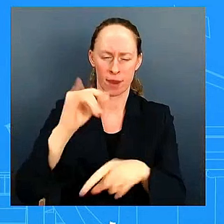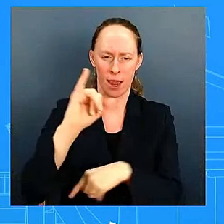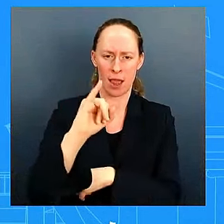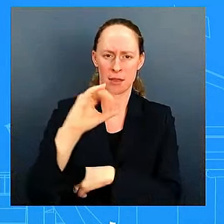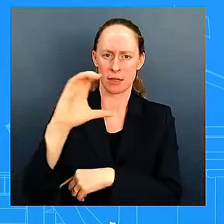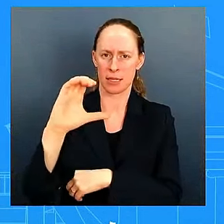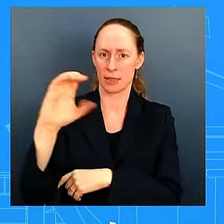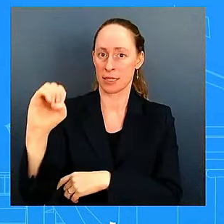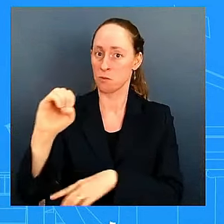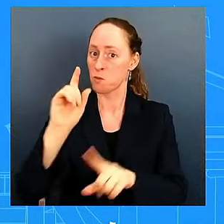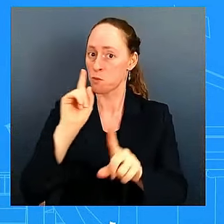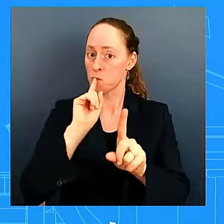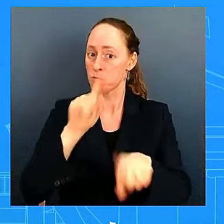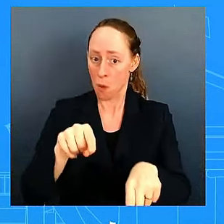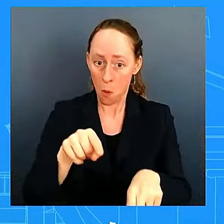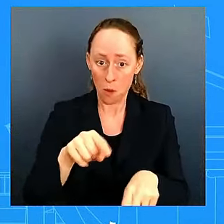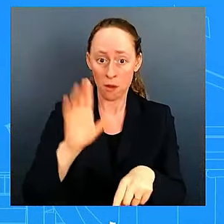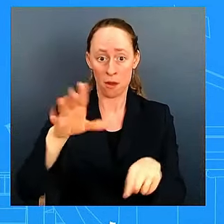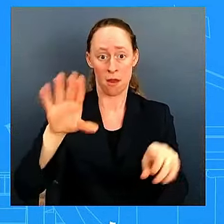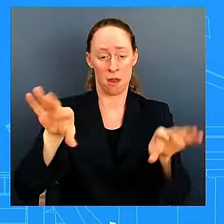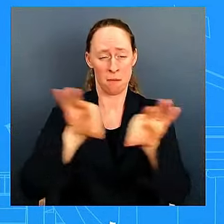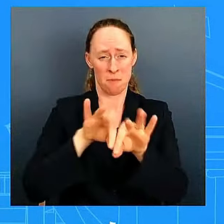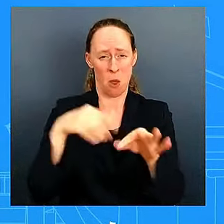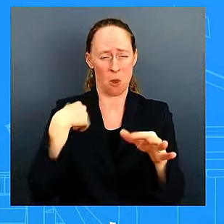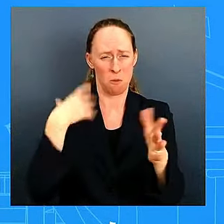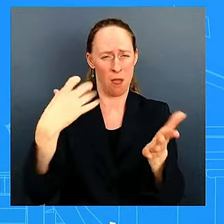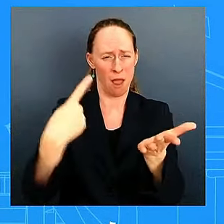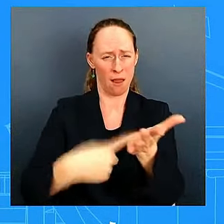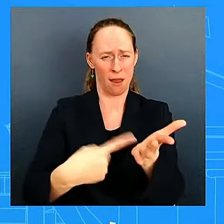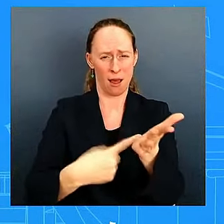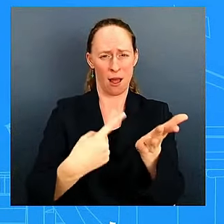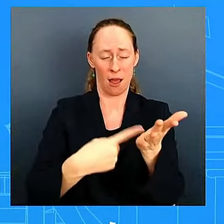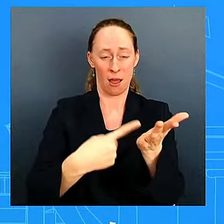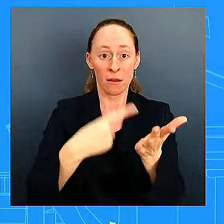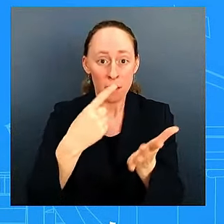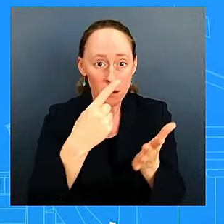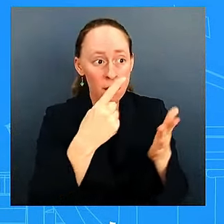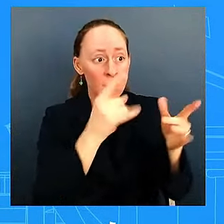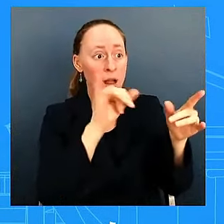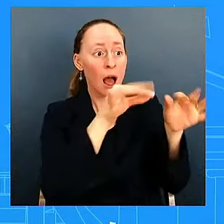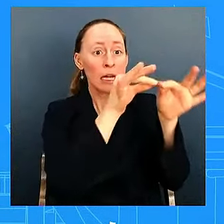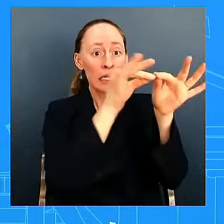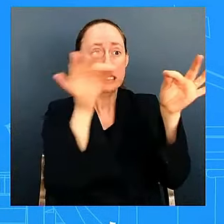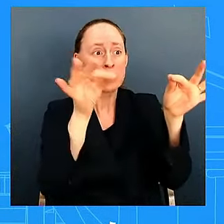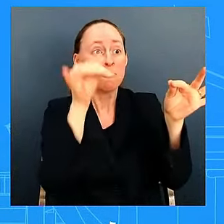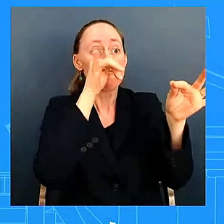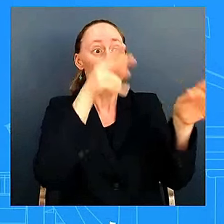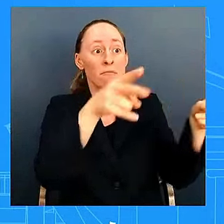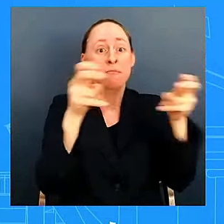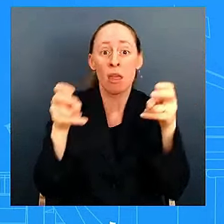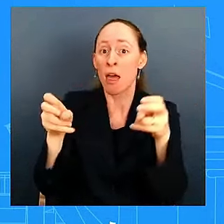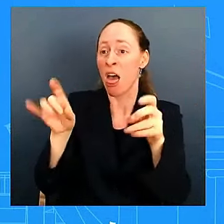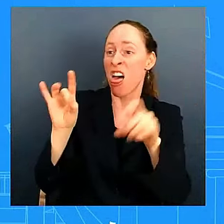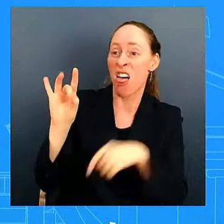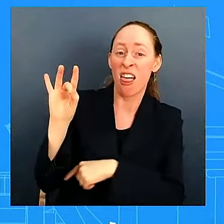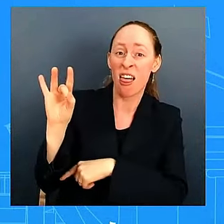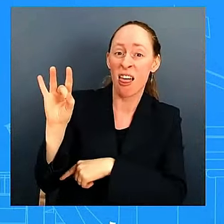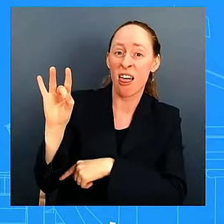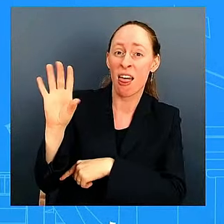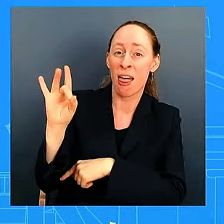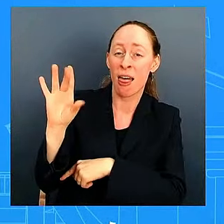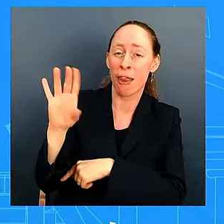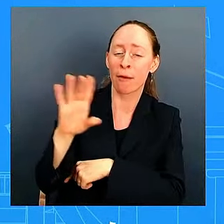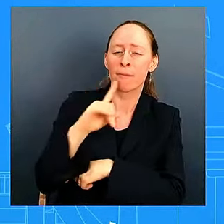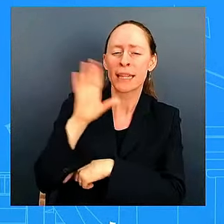that was what we are seeing false representation i gotta call that out we gotta call that out and it's been fact checked by some of your